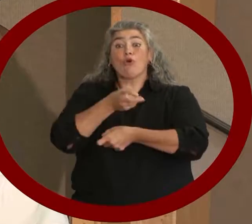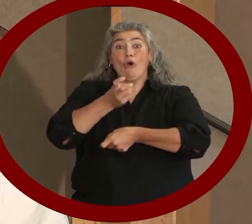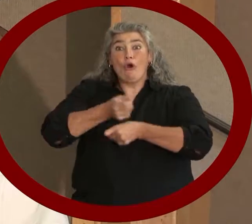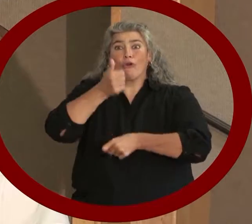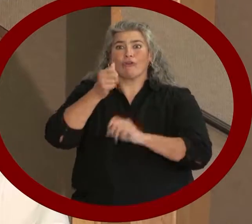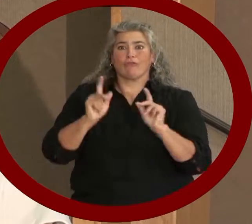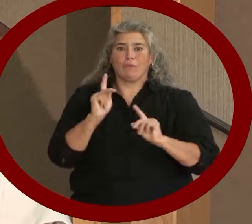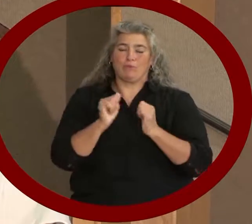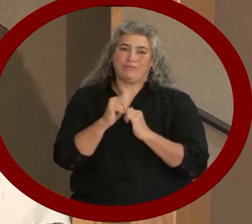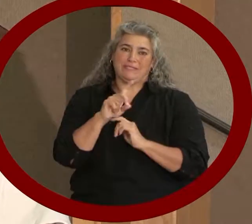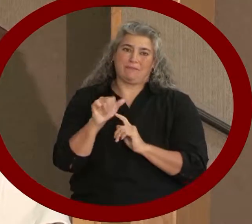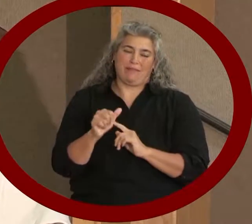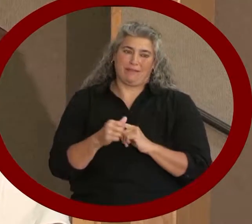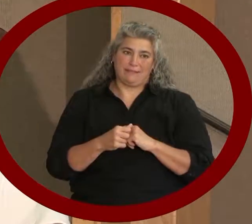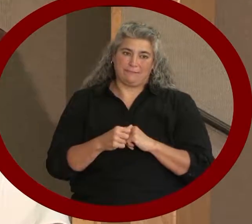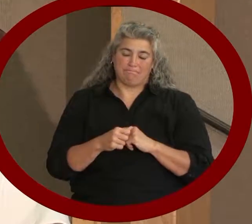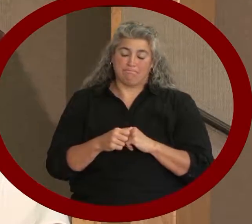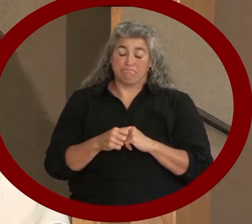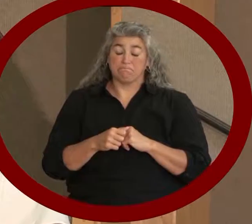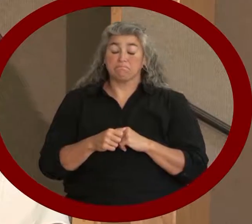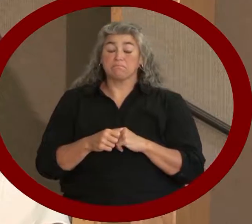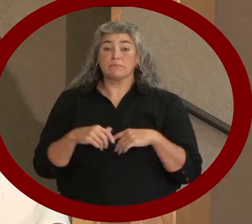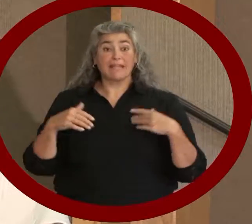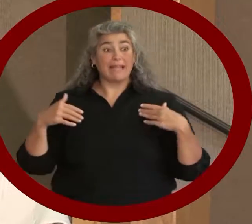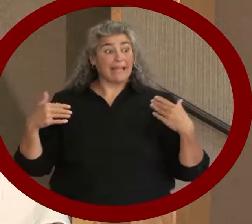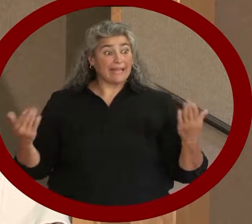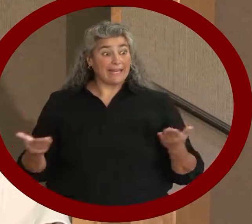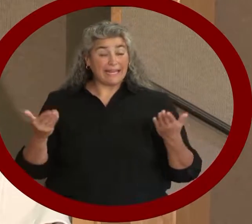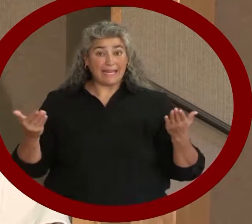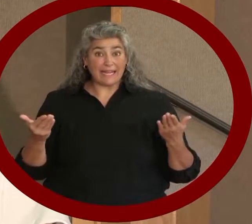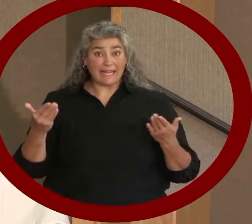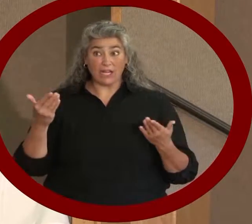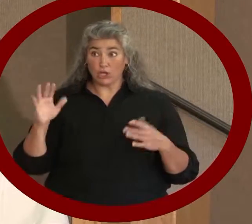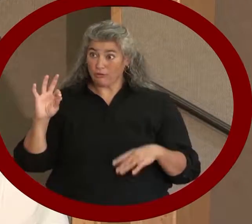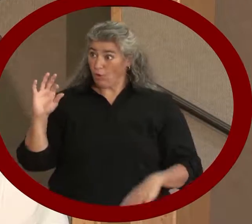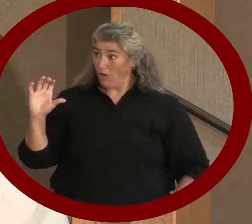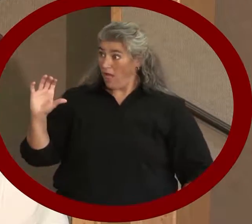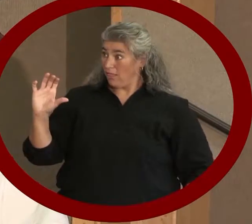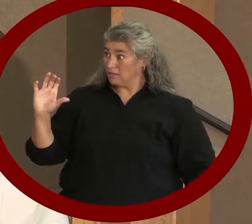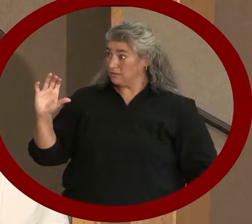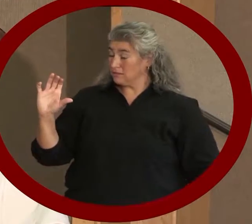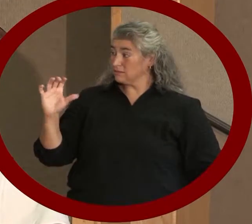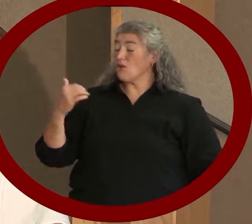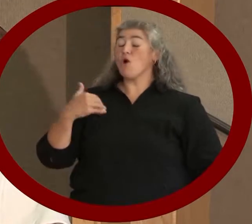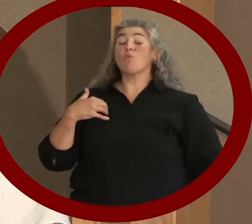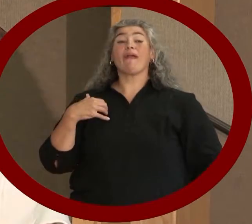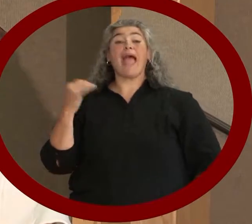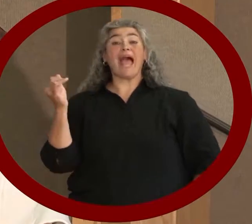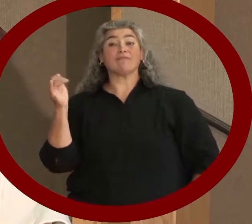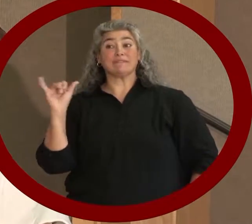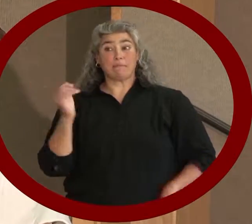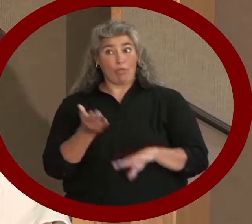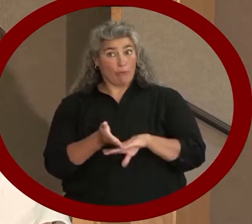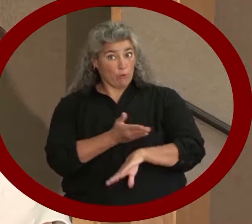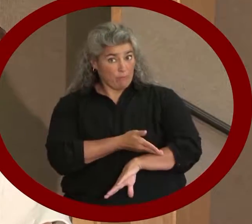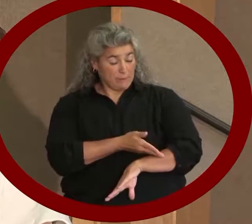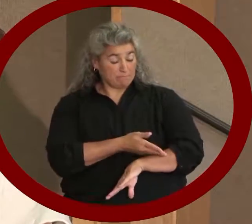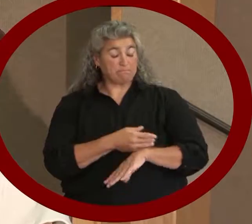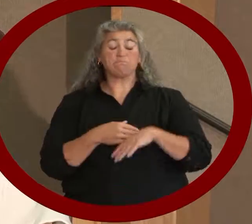disabilities. In Fort Collins, there are similar areas of improvement, particularly